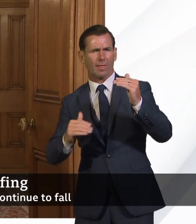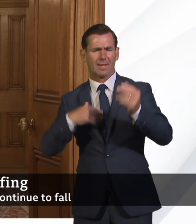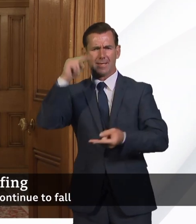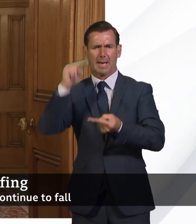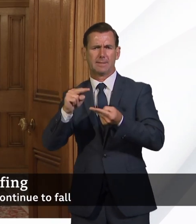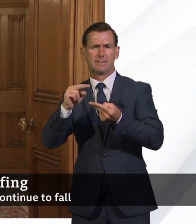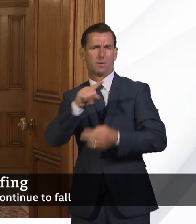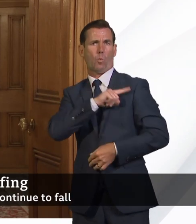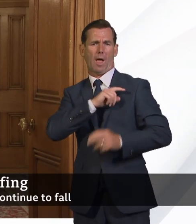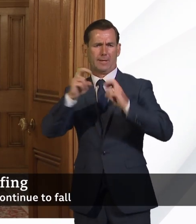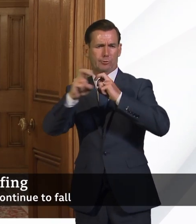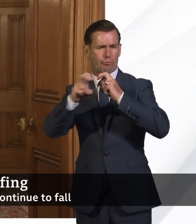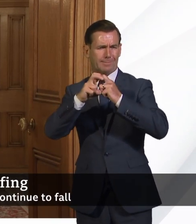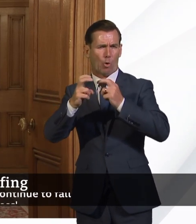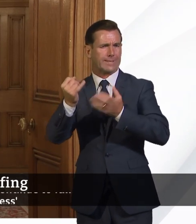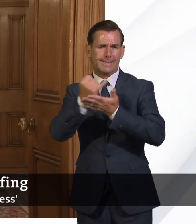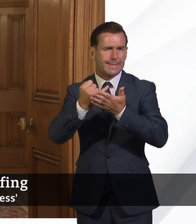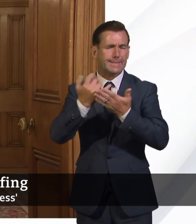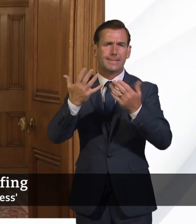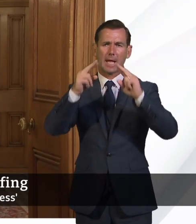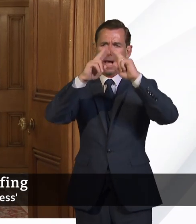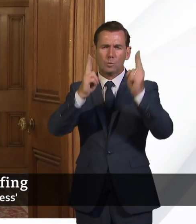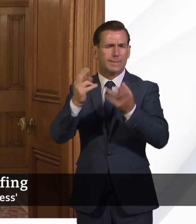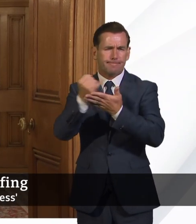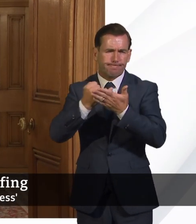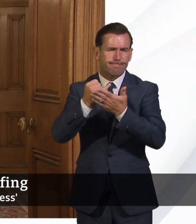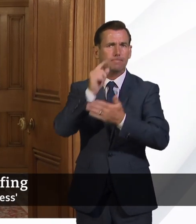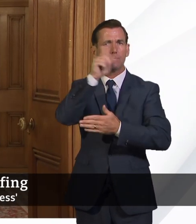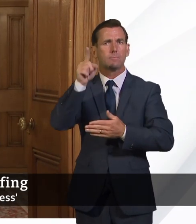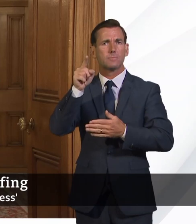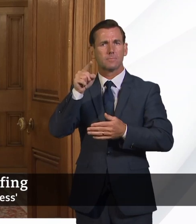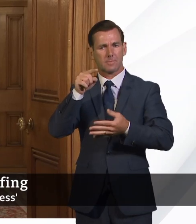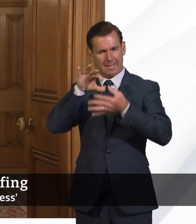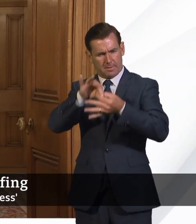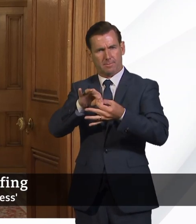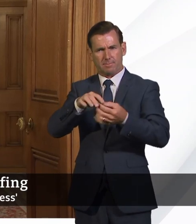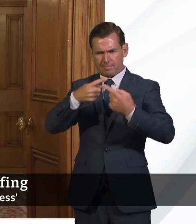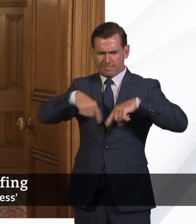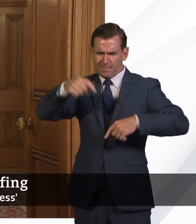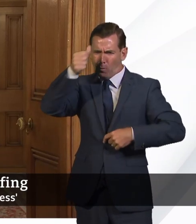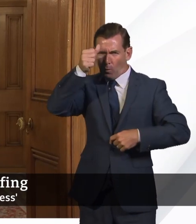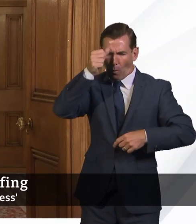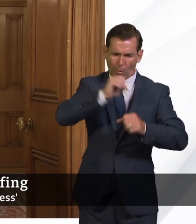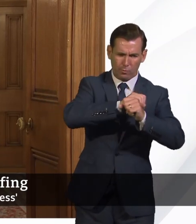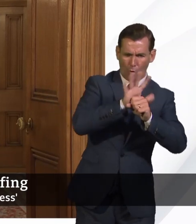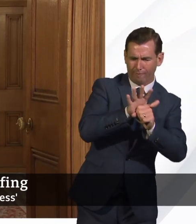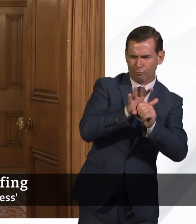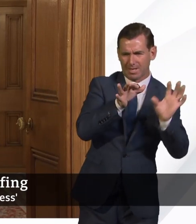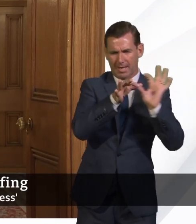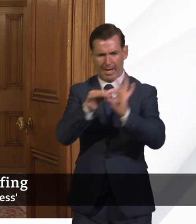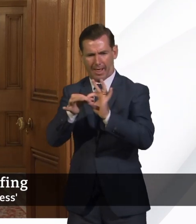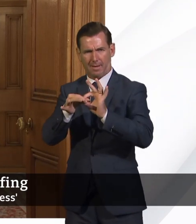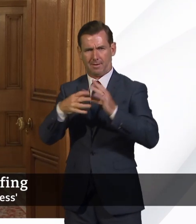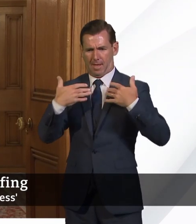inequalities as well. So, yes, I think we're all convinced these things are all linked together. We're absolutely